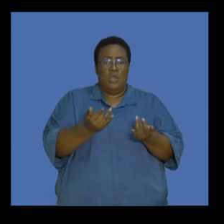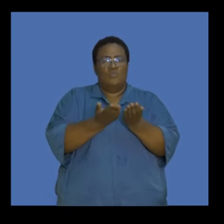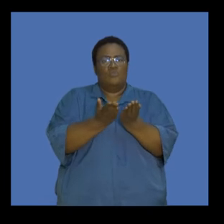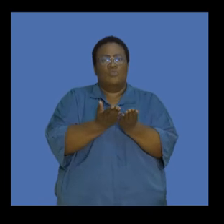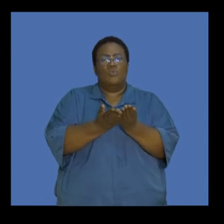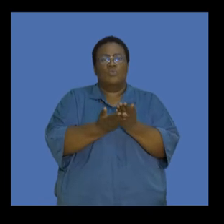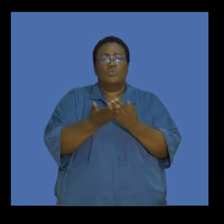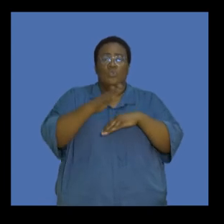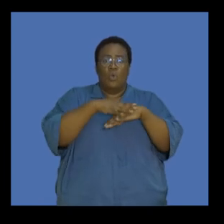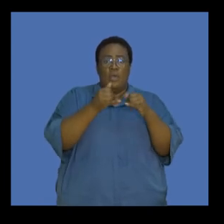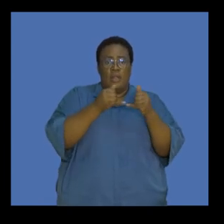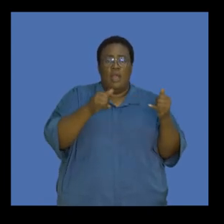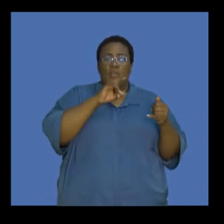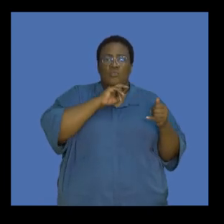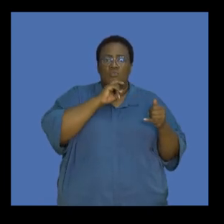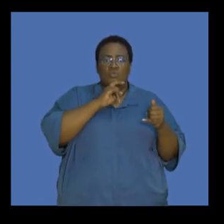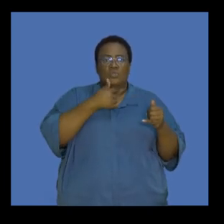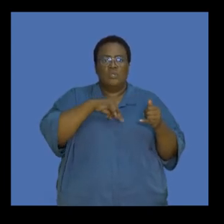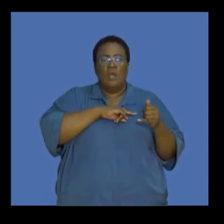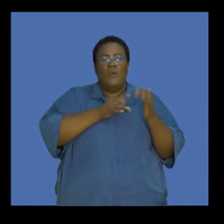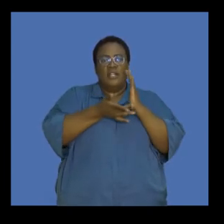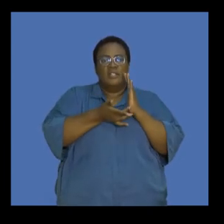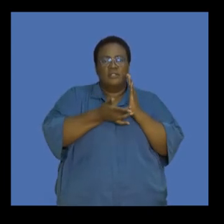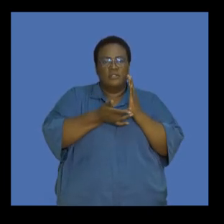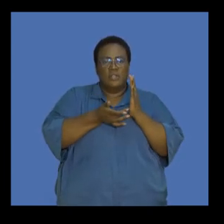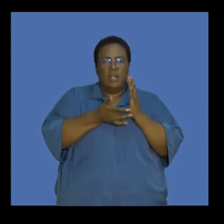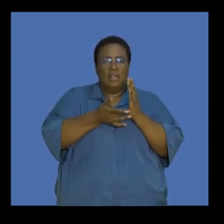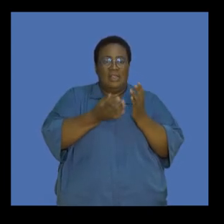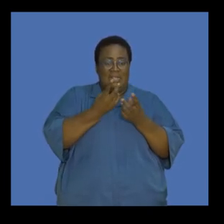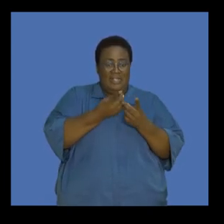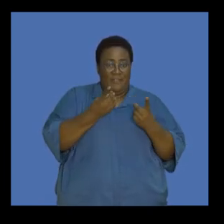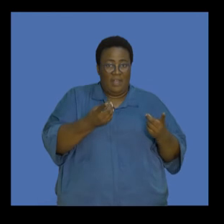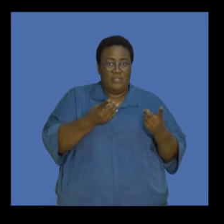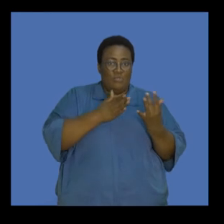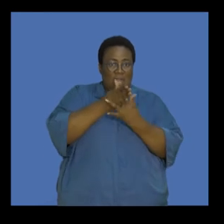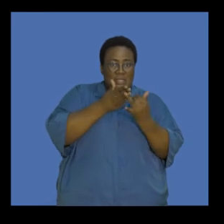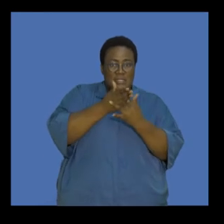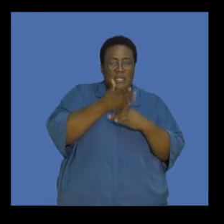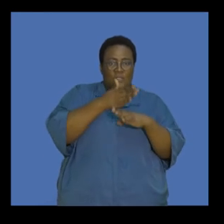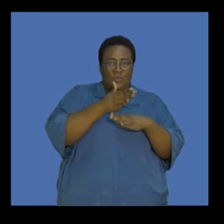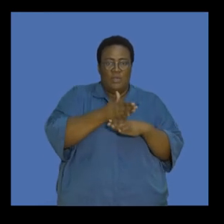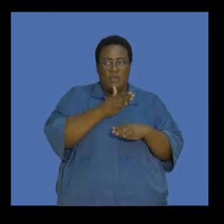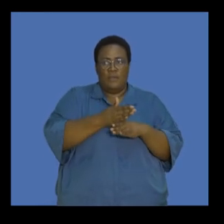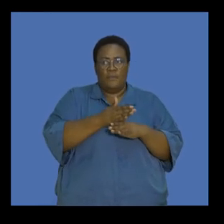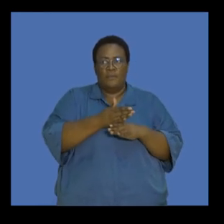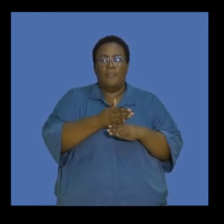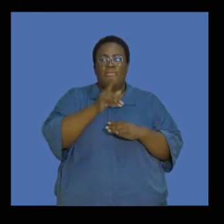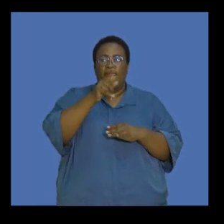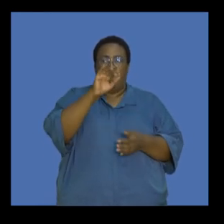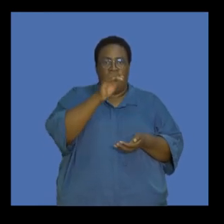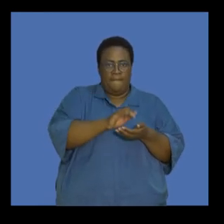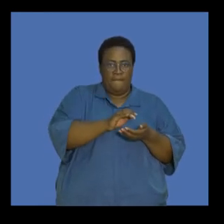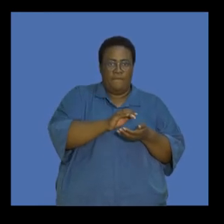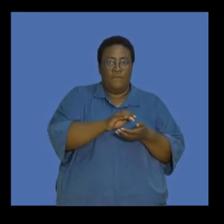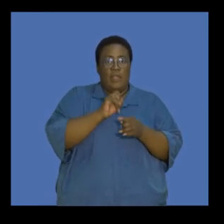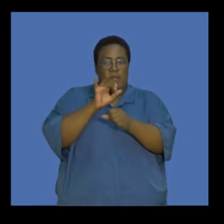used lots of our digital devices to be able to access worksheets and these notes for example, then you've reduced